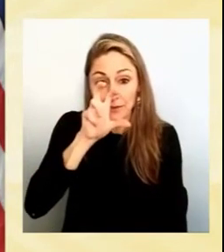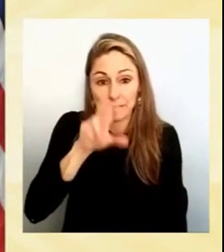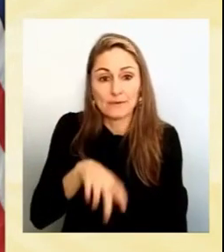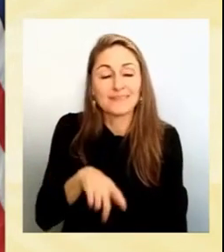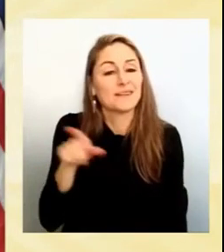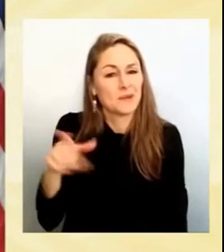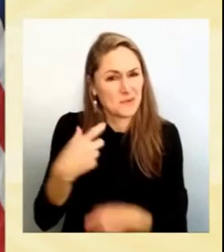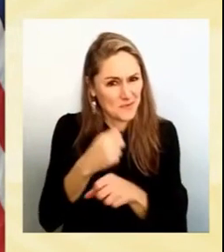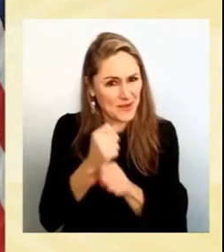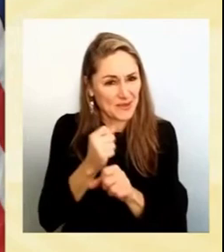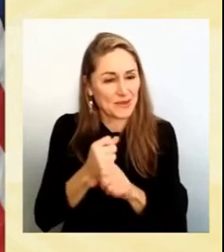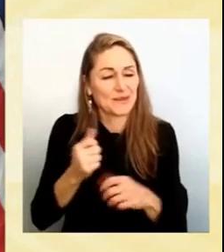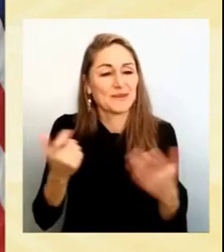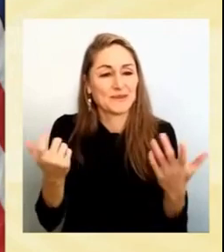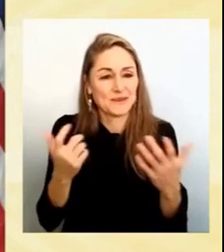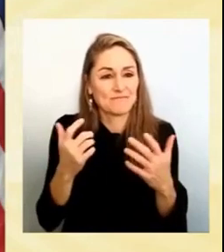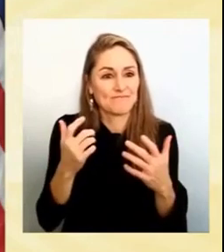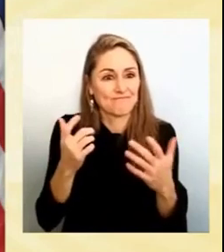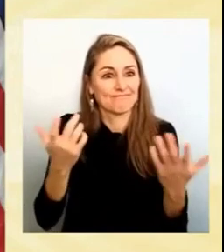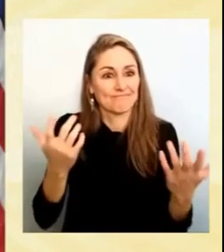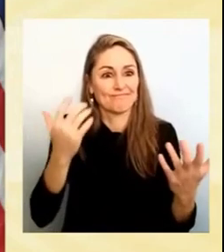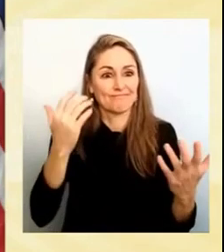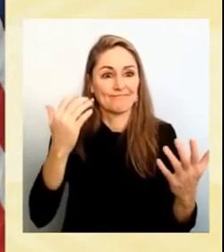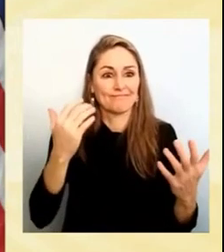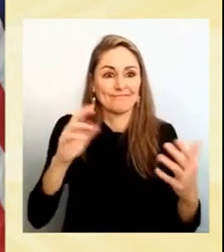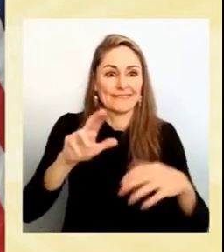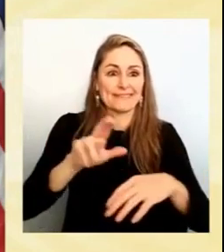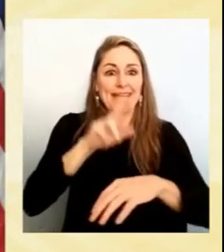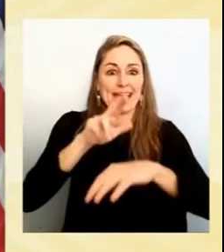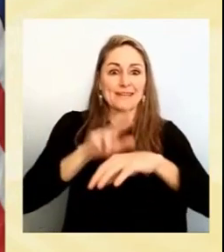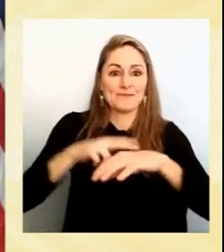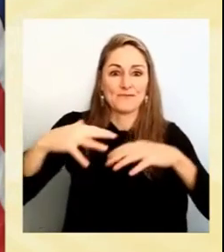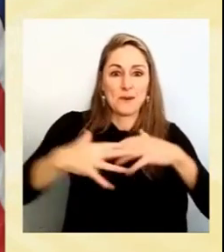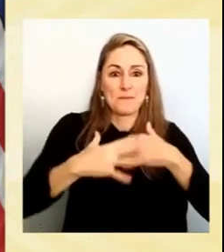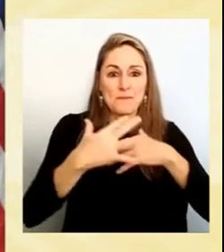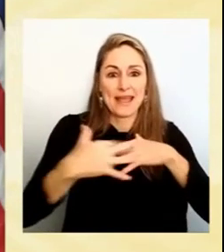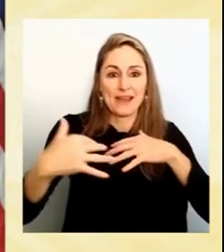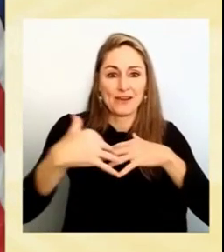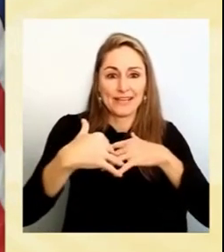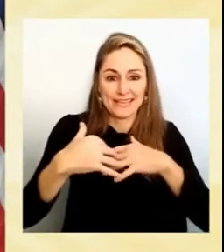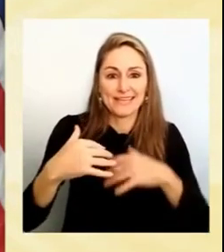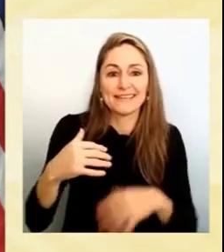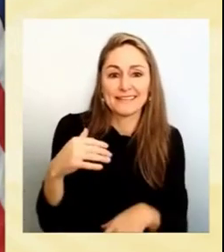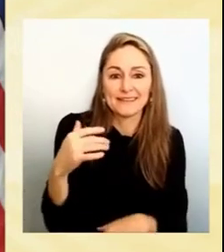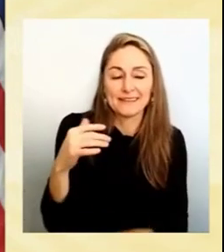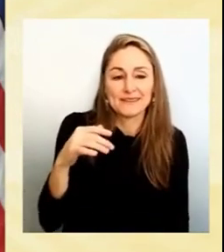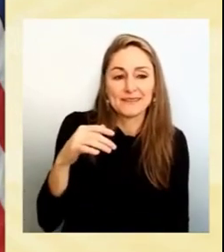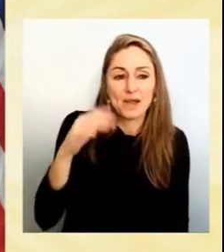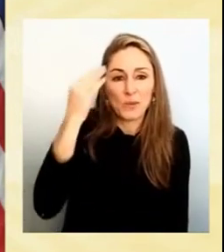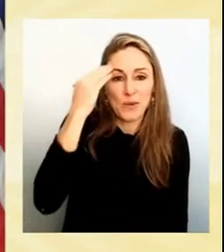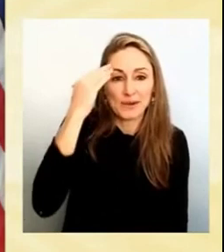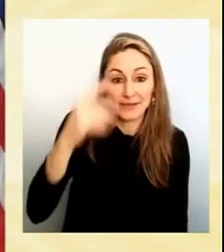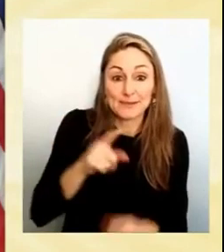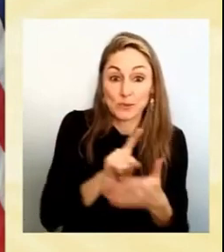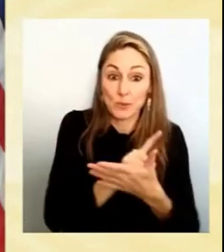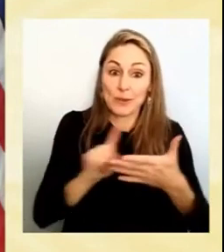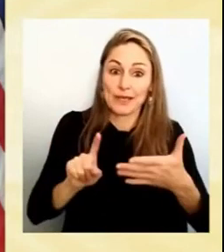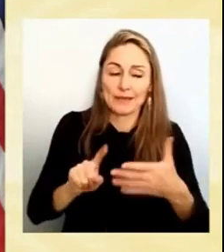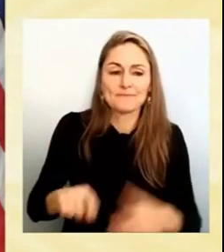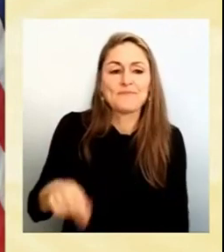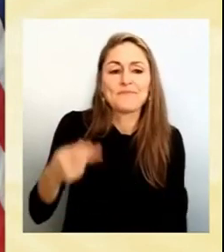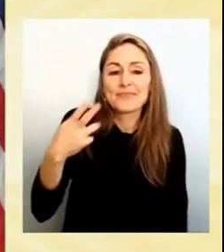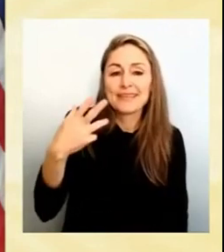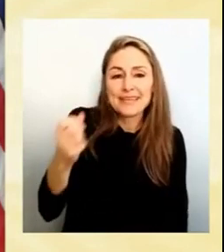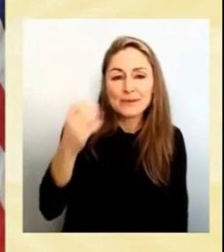Week, which would eventually grow into the month that we celebrate today. And he's somebody who was known for his four